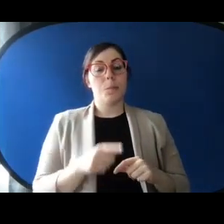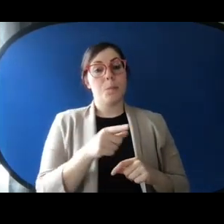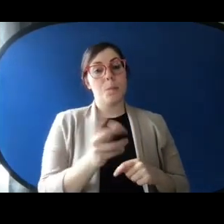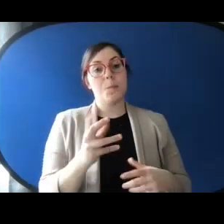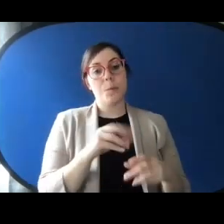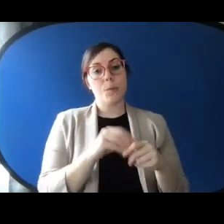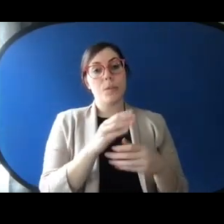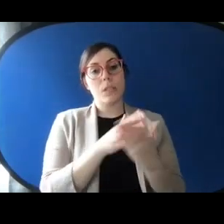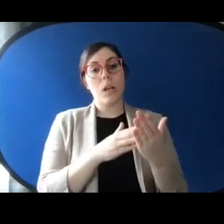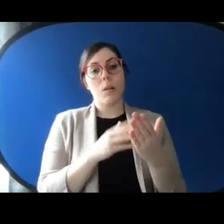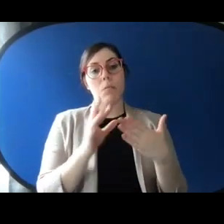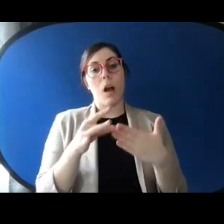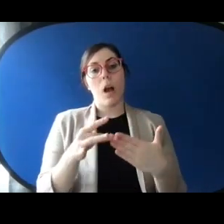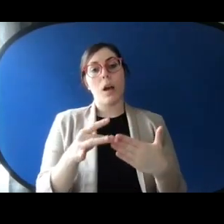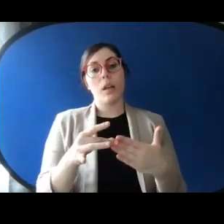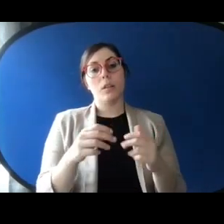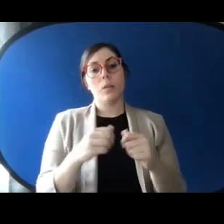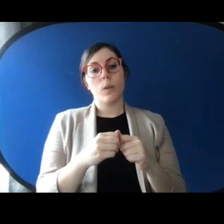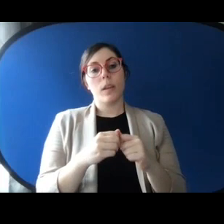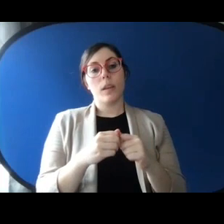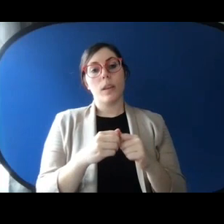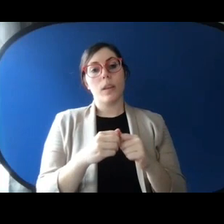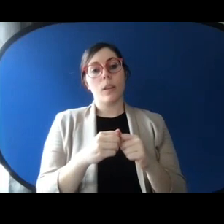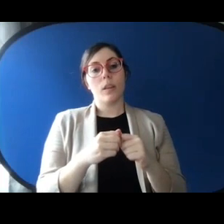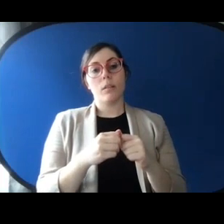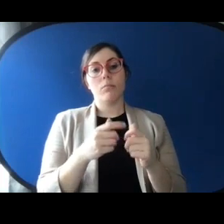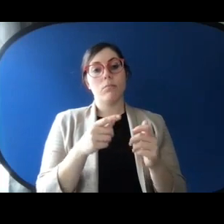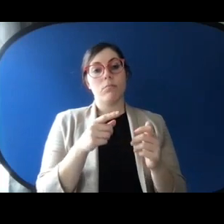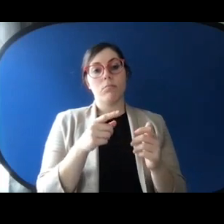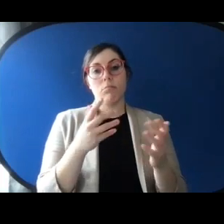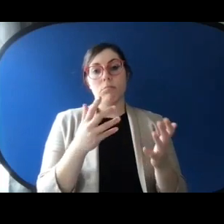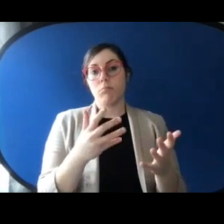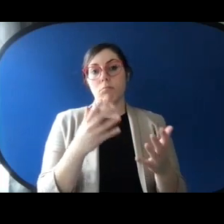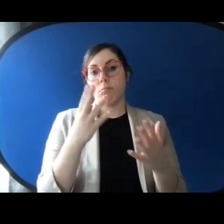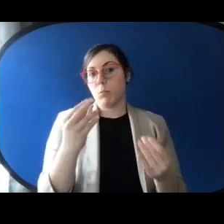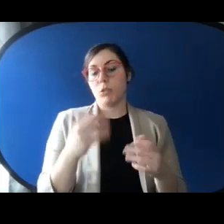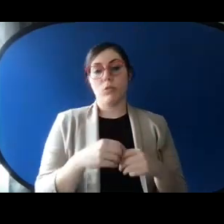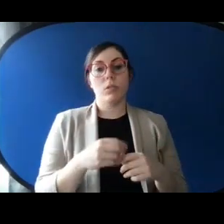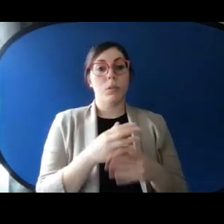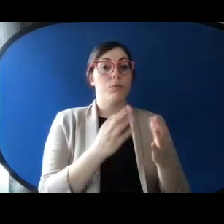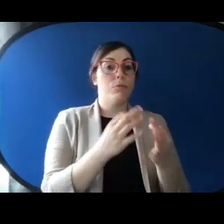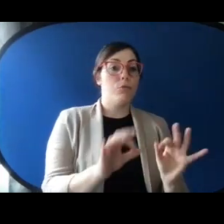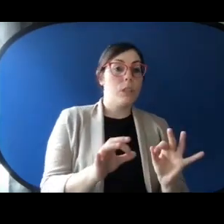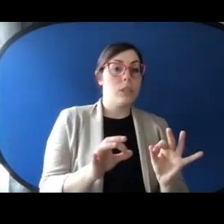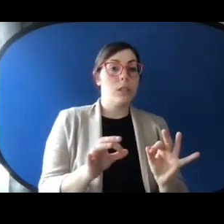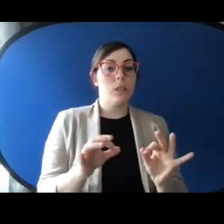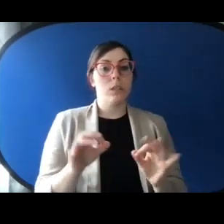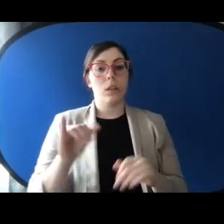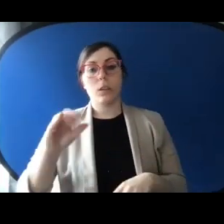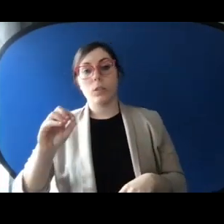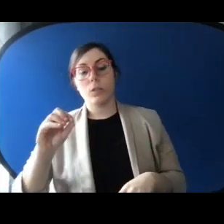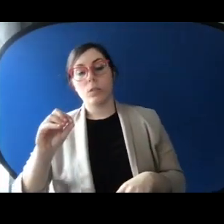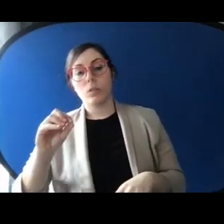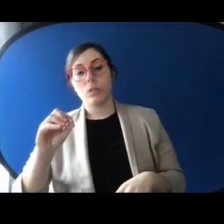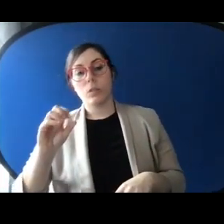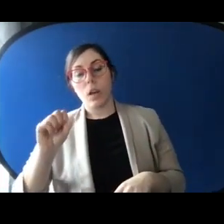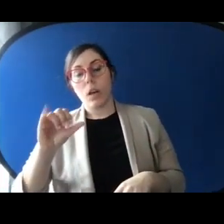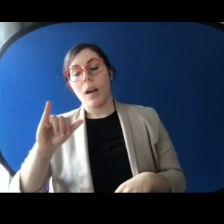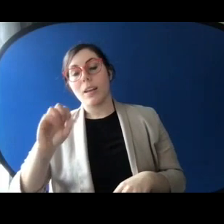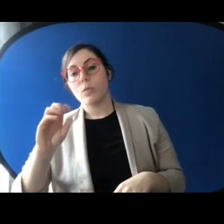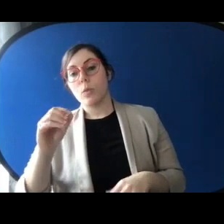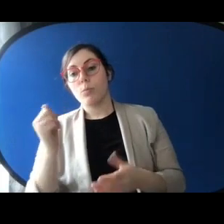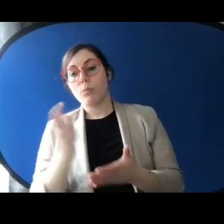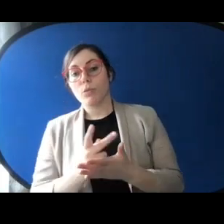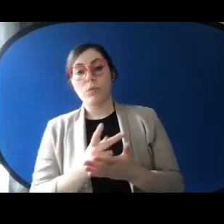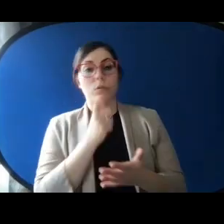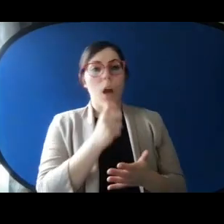guidance on it. Is it a free software foundation, Libre free, or is it OSI approved? Those are things that your lawyers may care